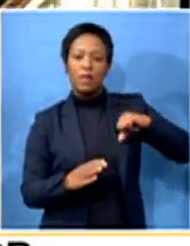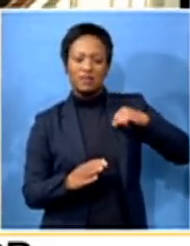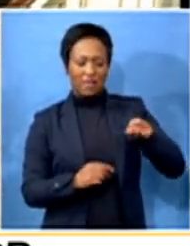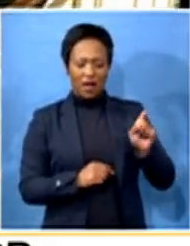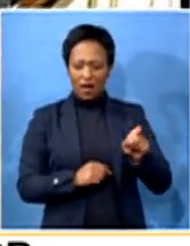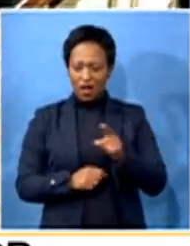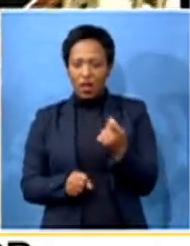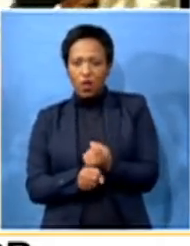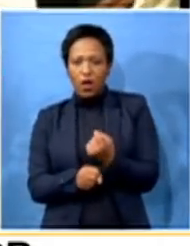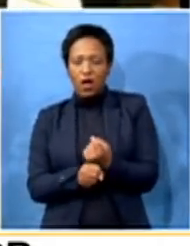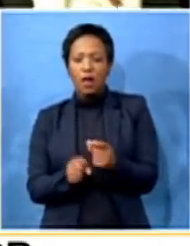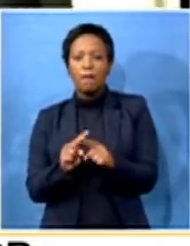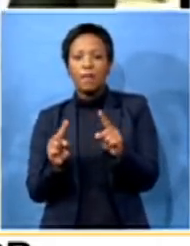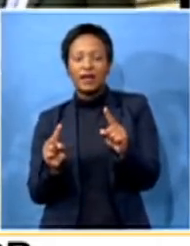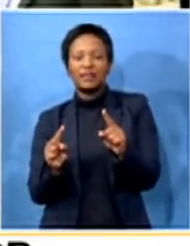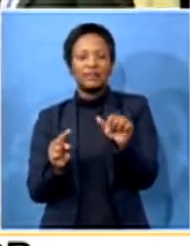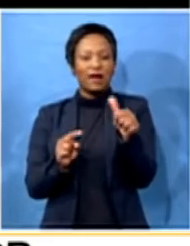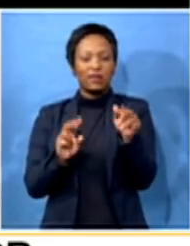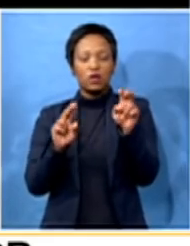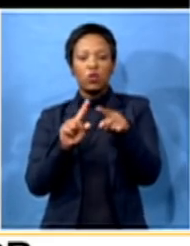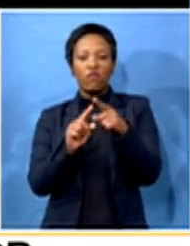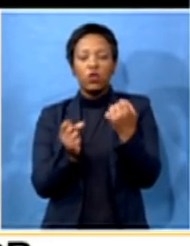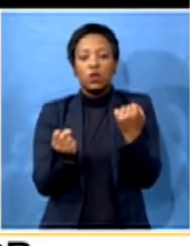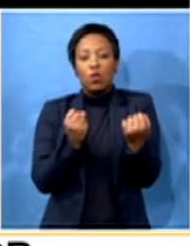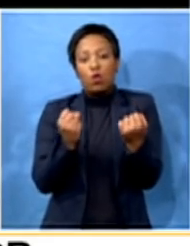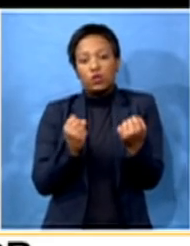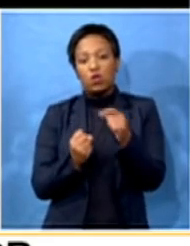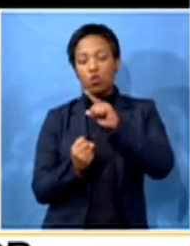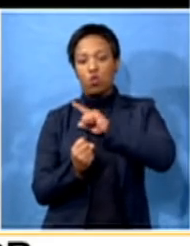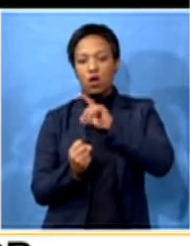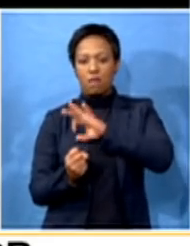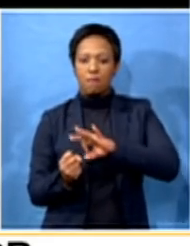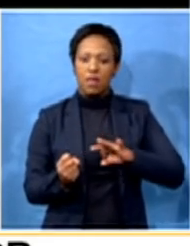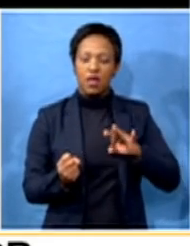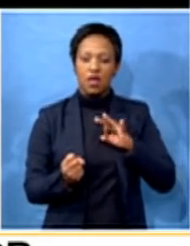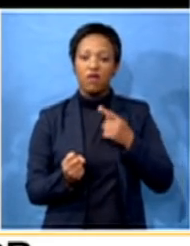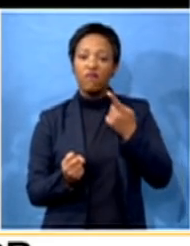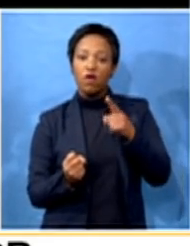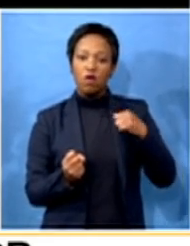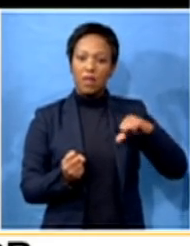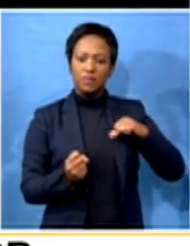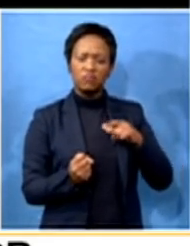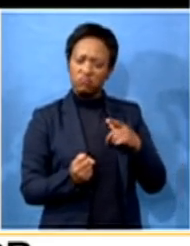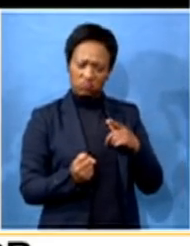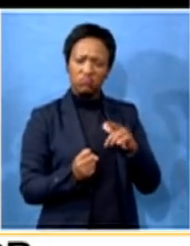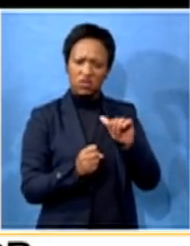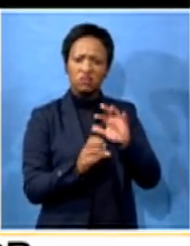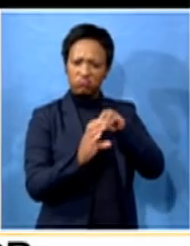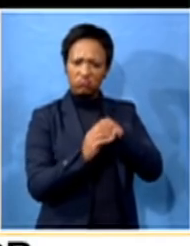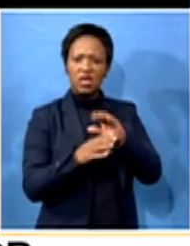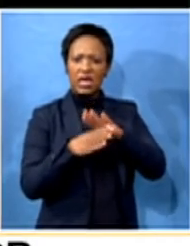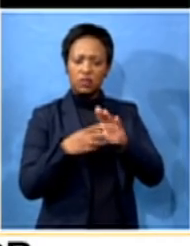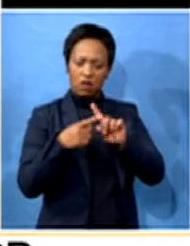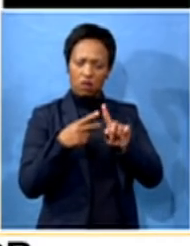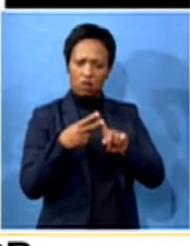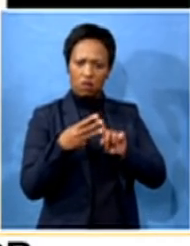allegations and the matters which were there in court then as a mayor of the municipality. So that one not denied. So we are in